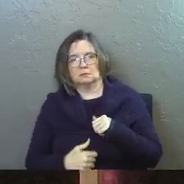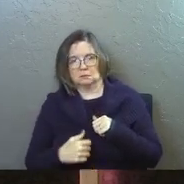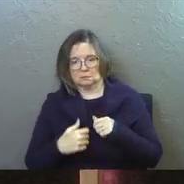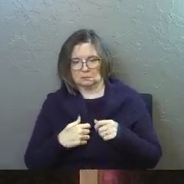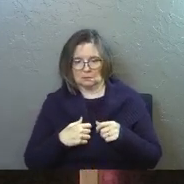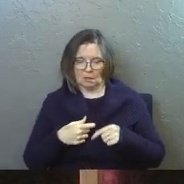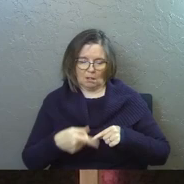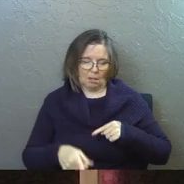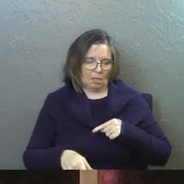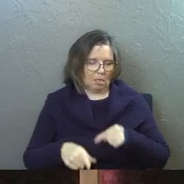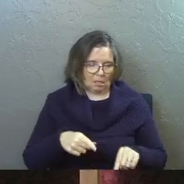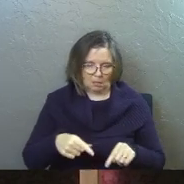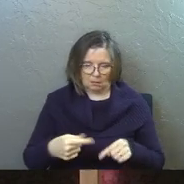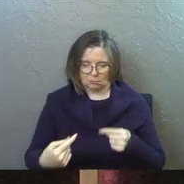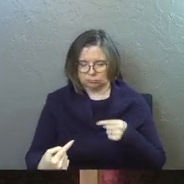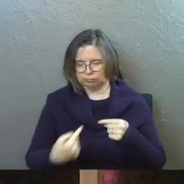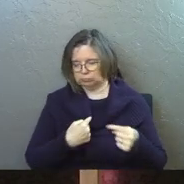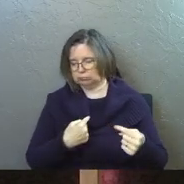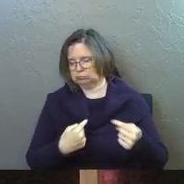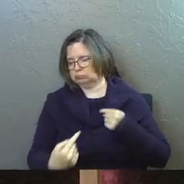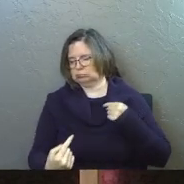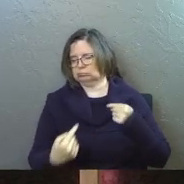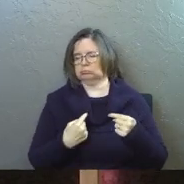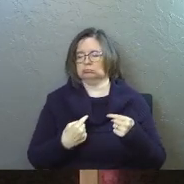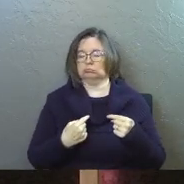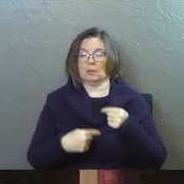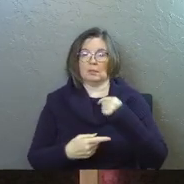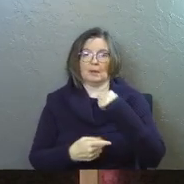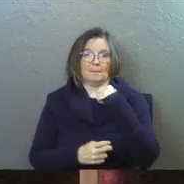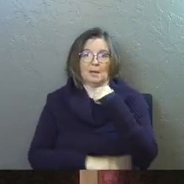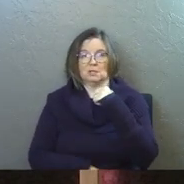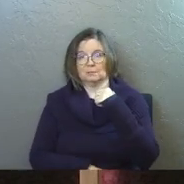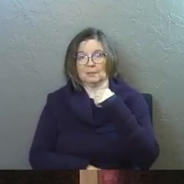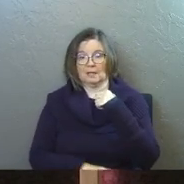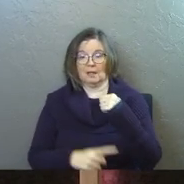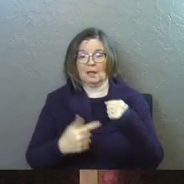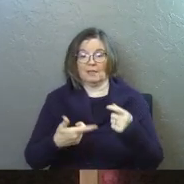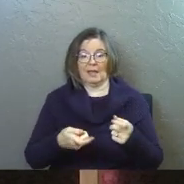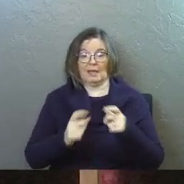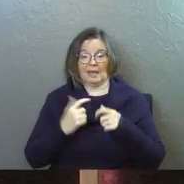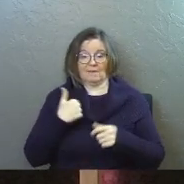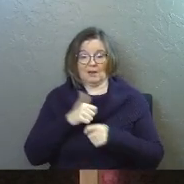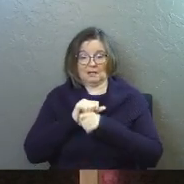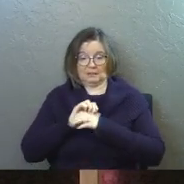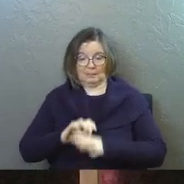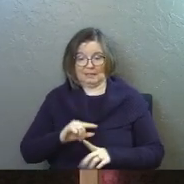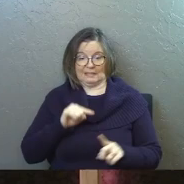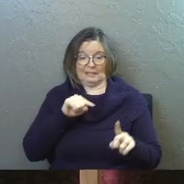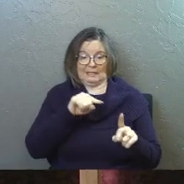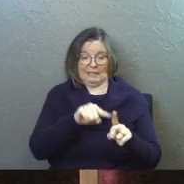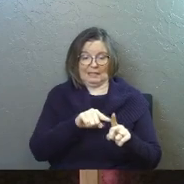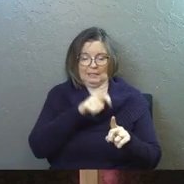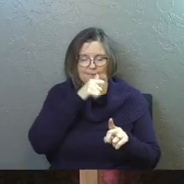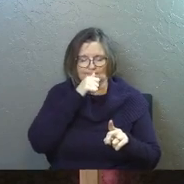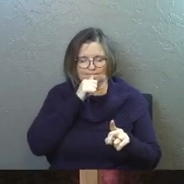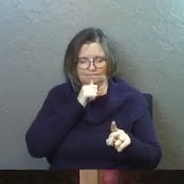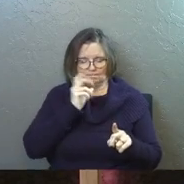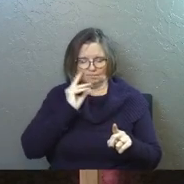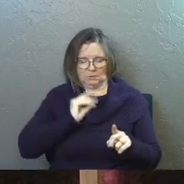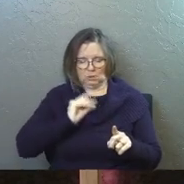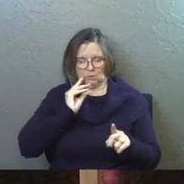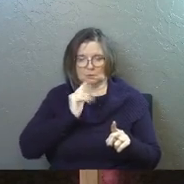chastisement, that's the punishment. The punishment that brought us peace. He was caused to walk through.